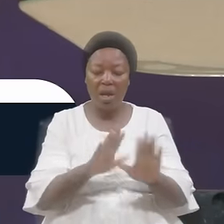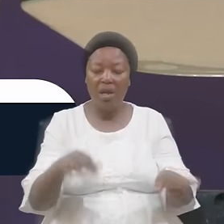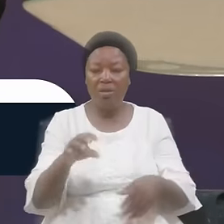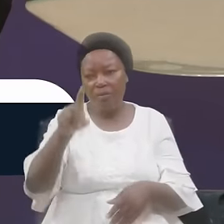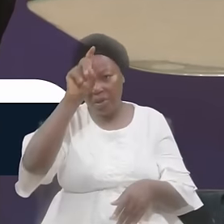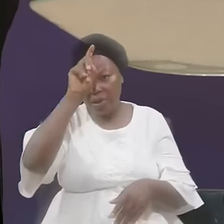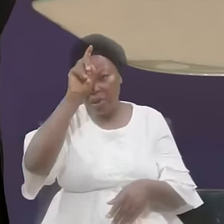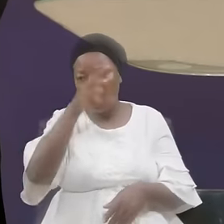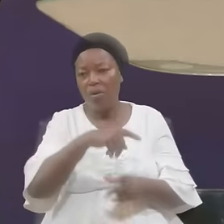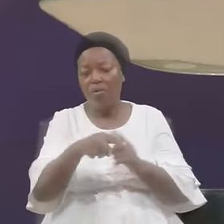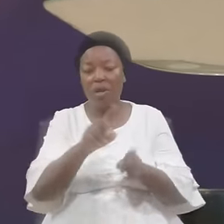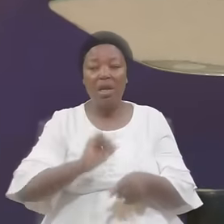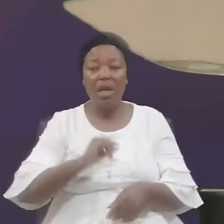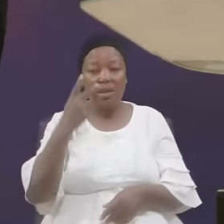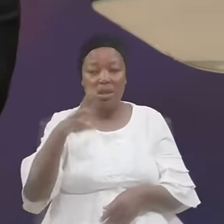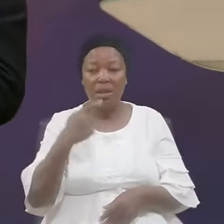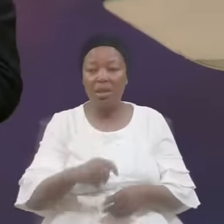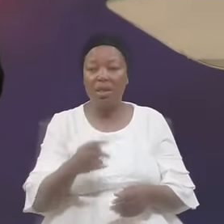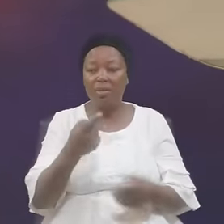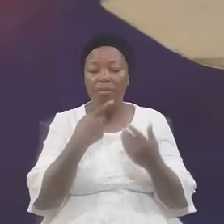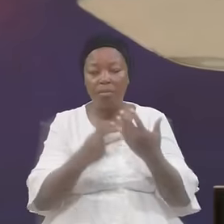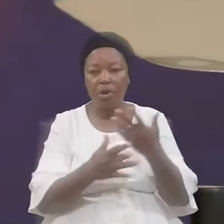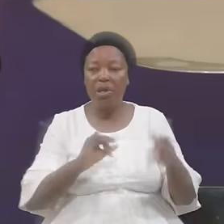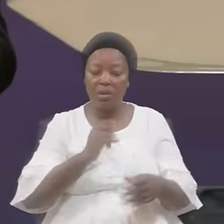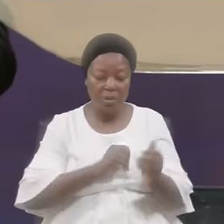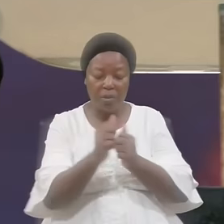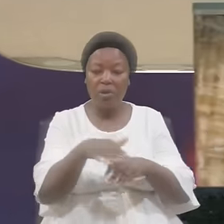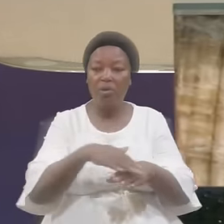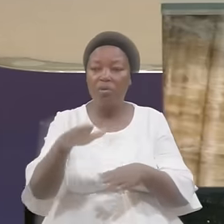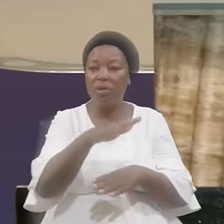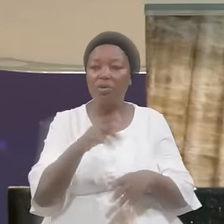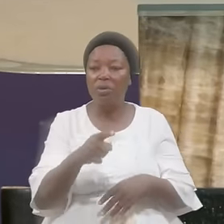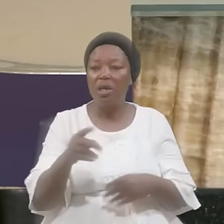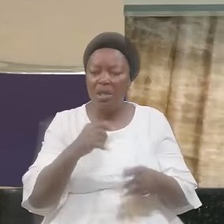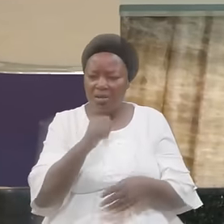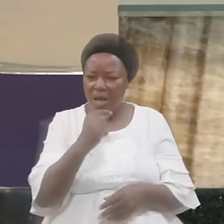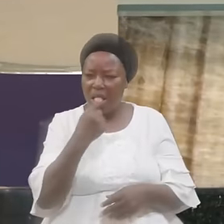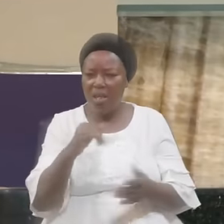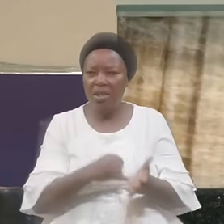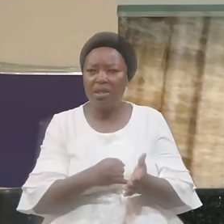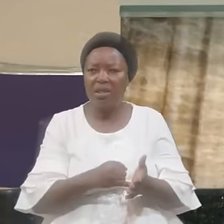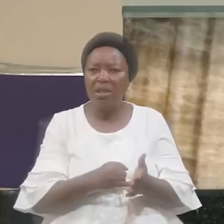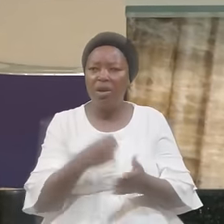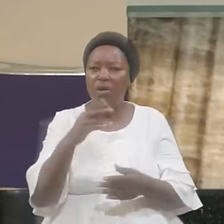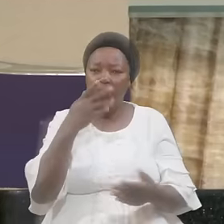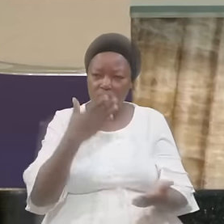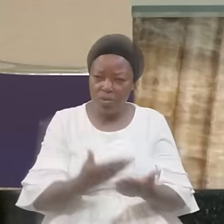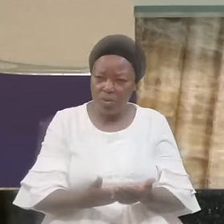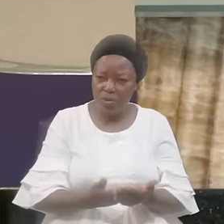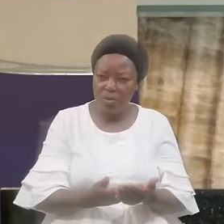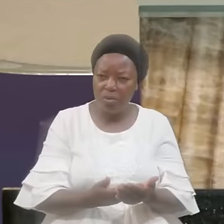When I see The blood I will pass Over you They have not Tasted that Of the good